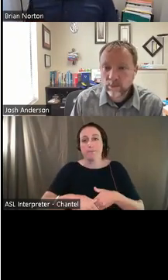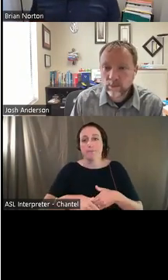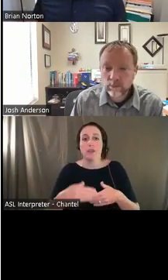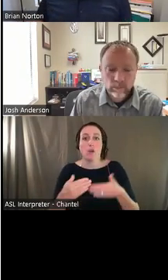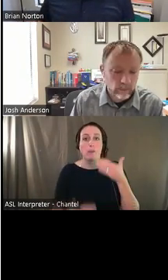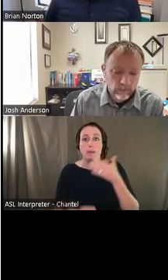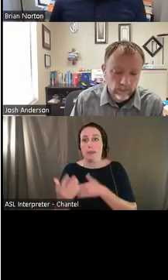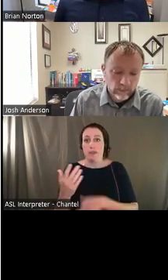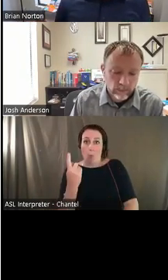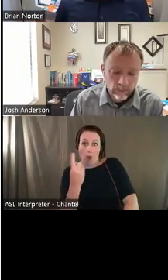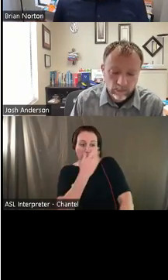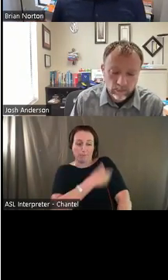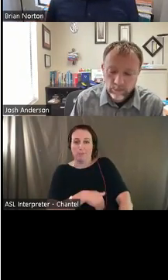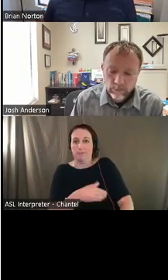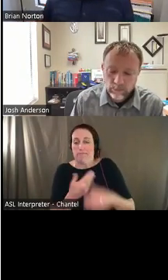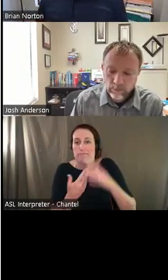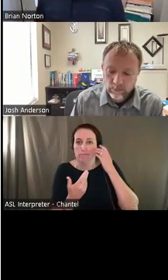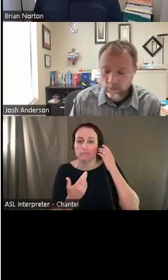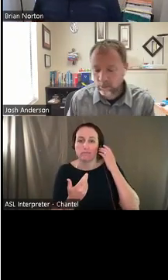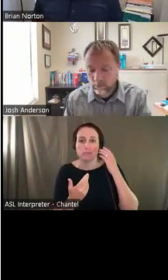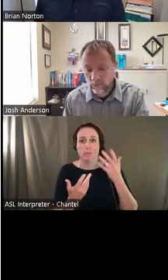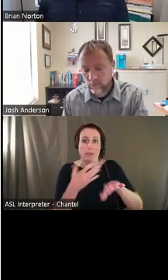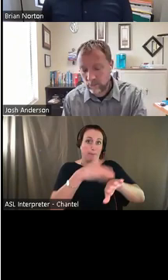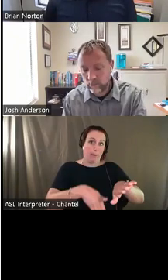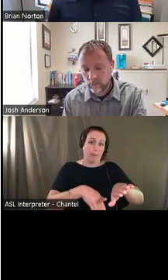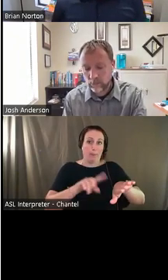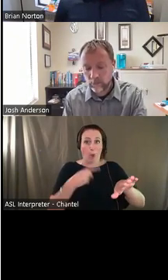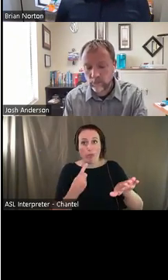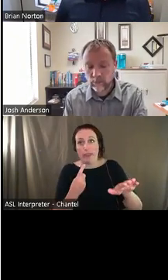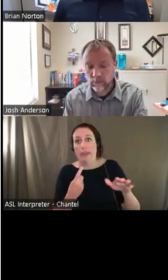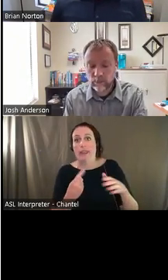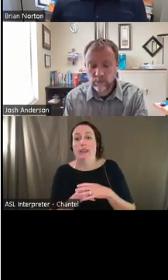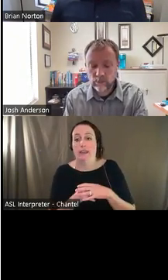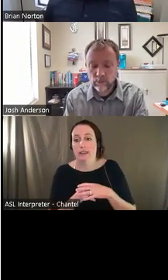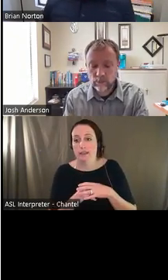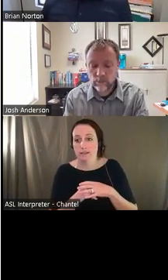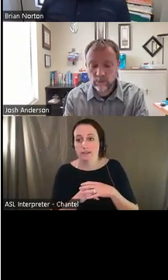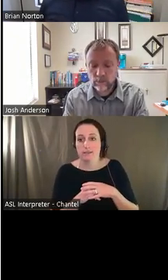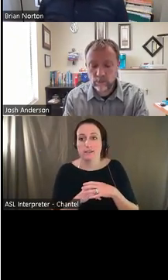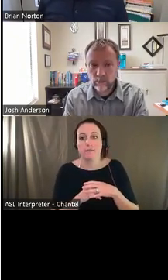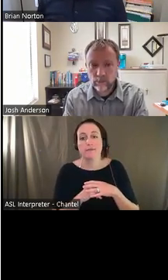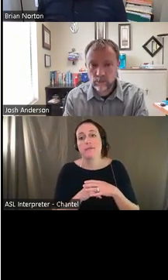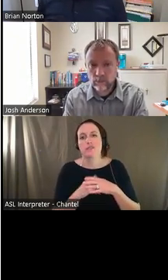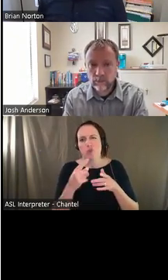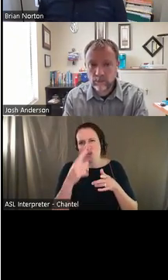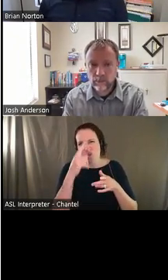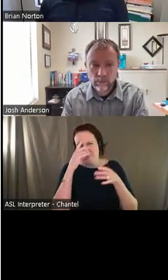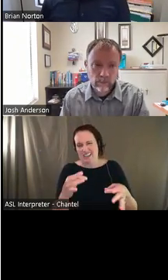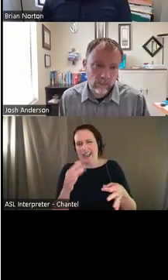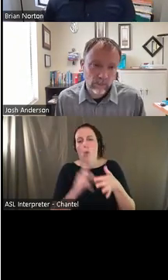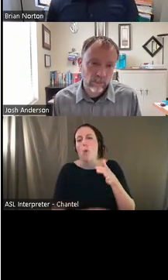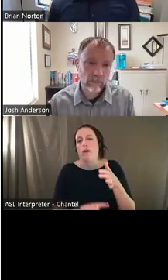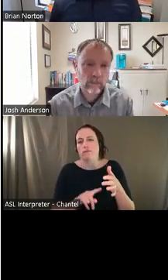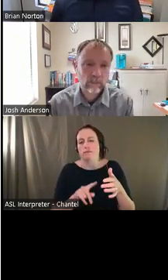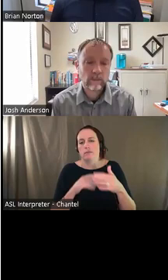arm, those kinds of things, one hand, uh, you, I'll give you a little bit of flexibility and leeway with that. Um, but the problem,